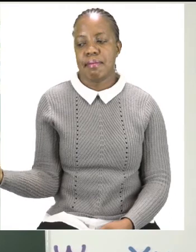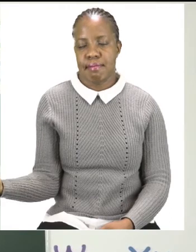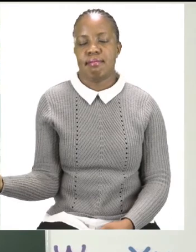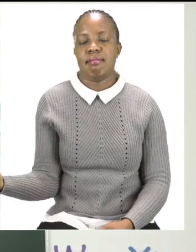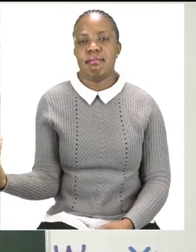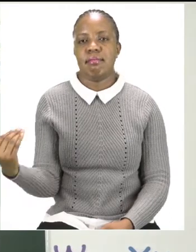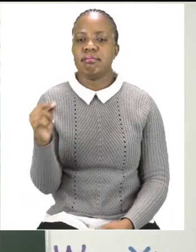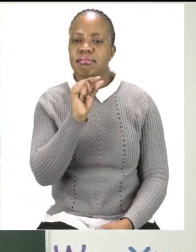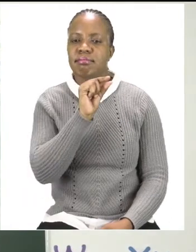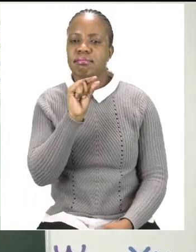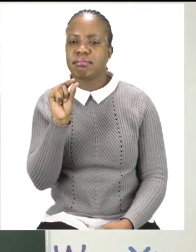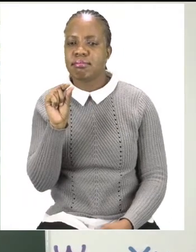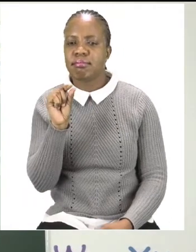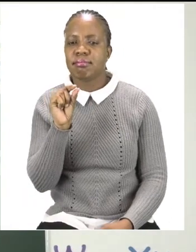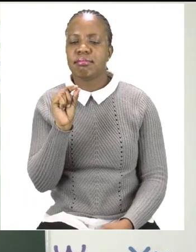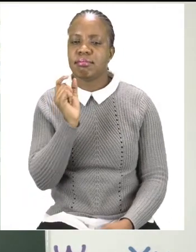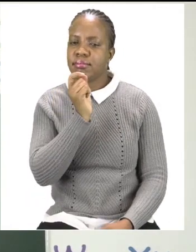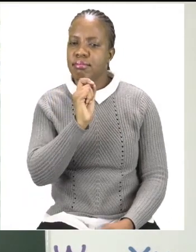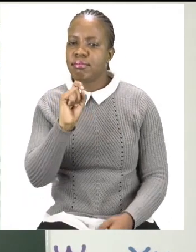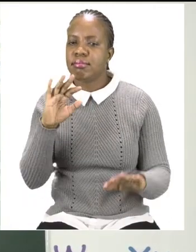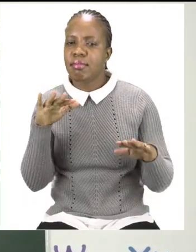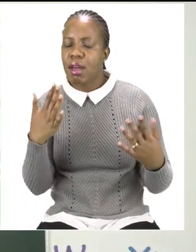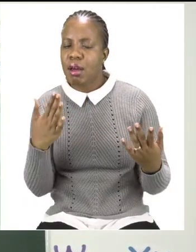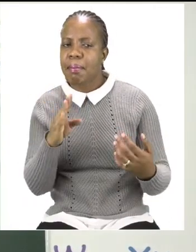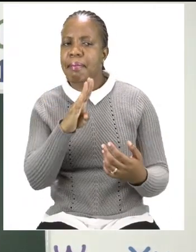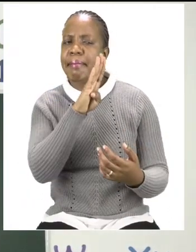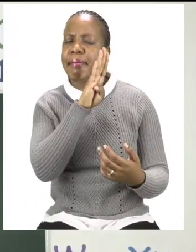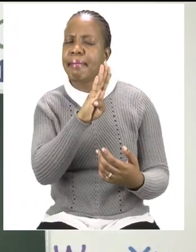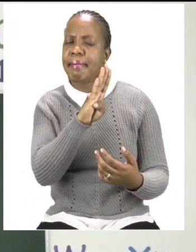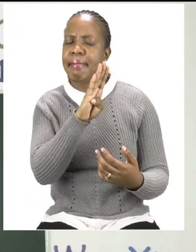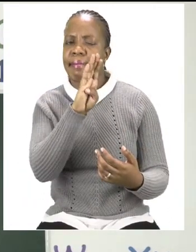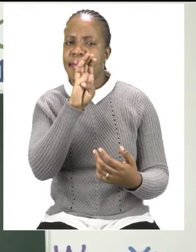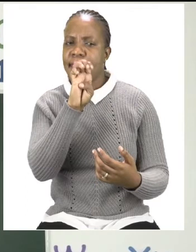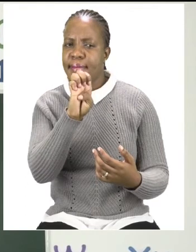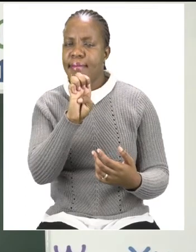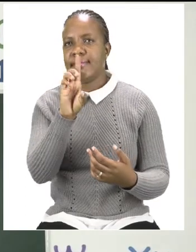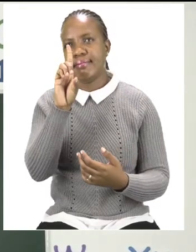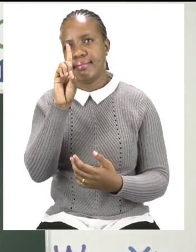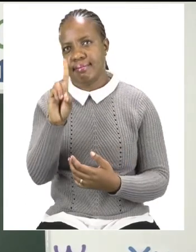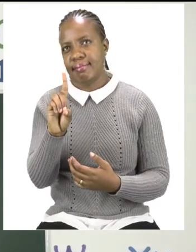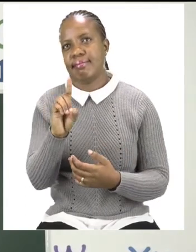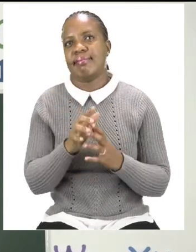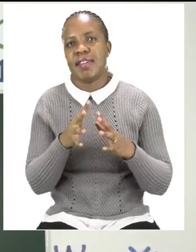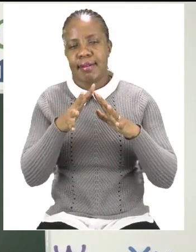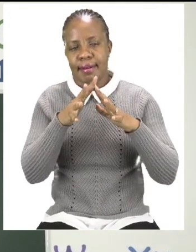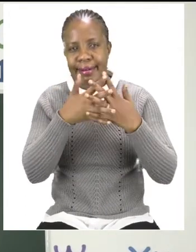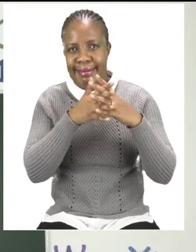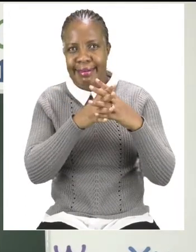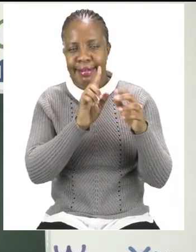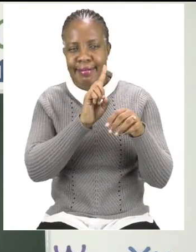it already shows you which one we are starting with. So, the first one we will start with is B,